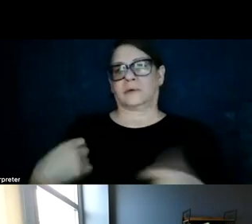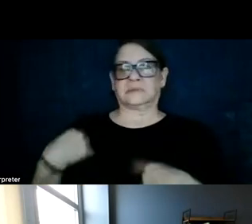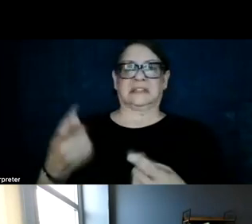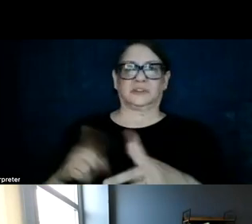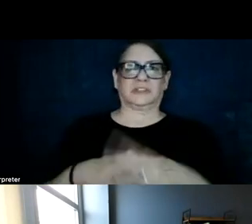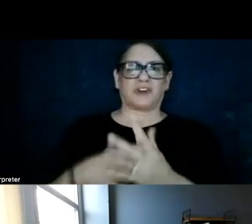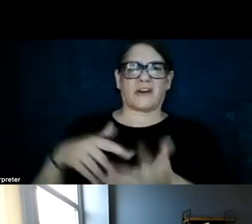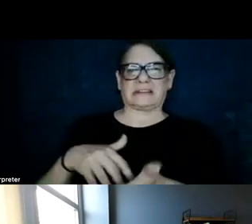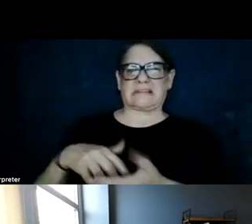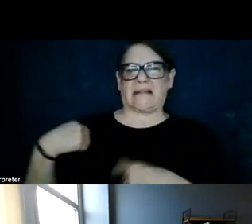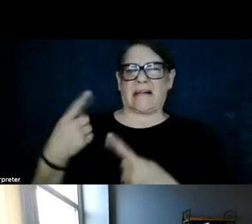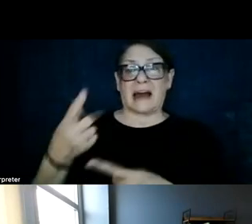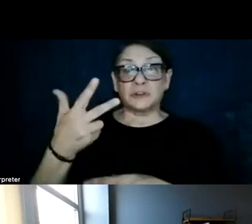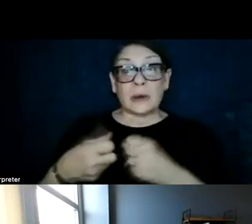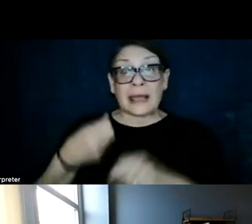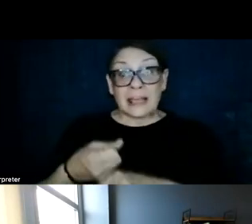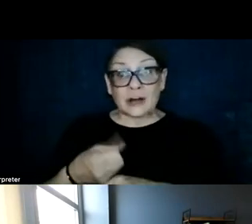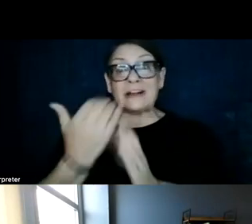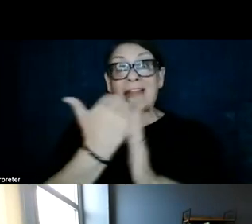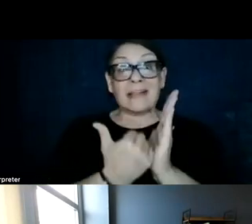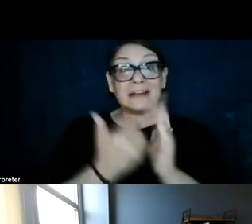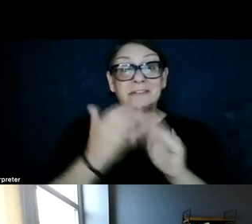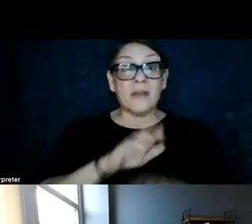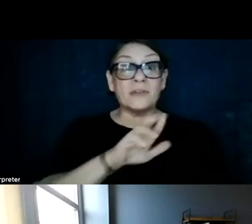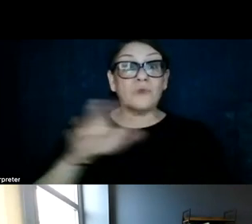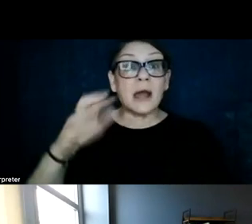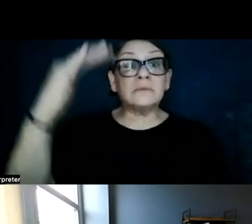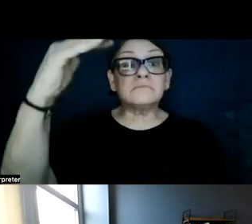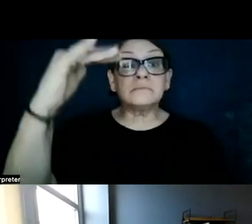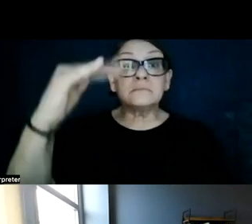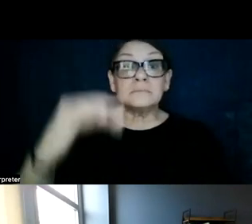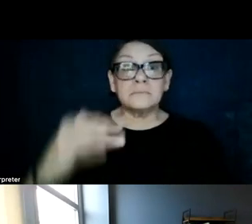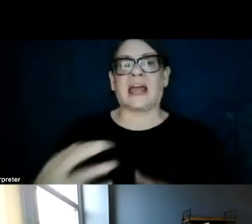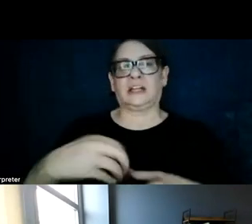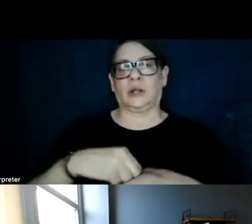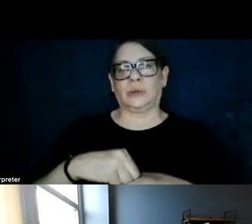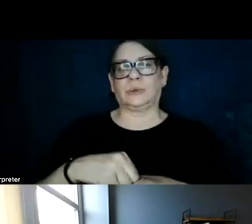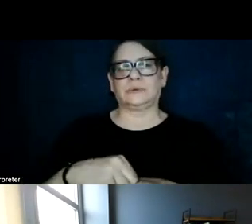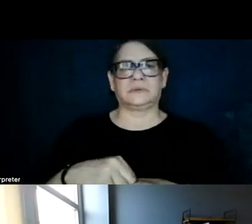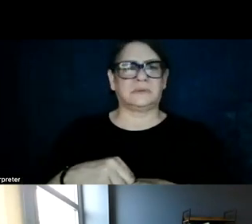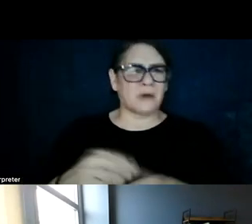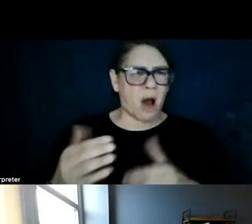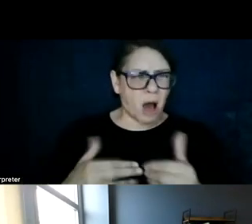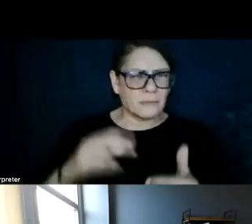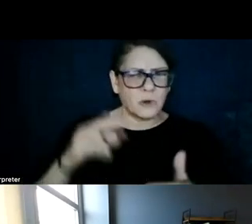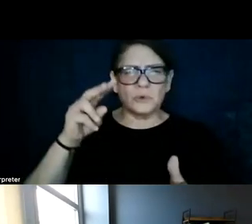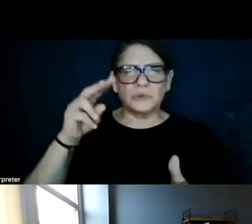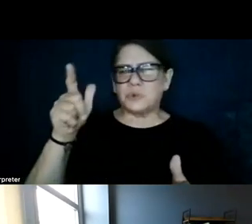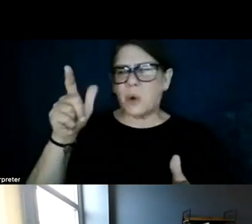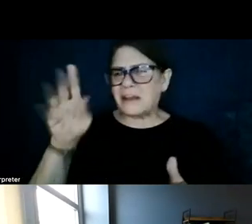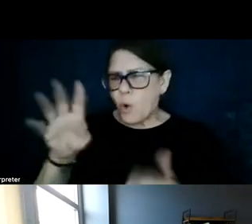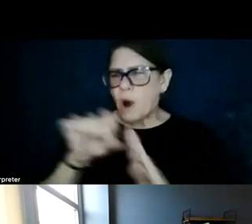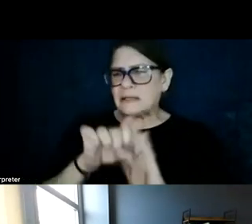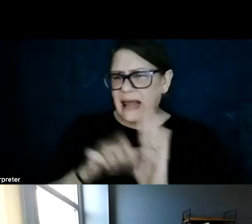study in just the last three years. The list on the right includes now like almost two dozen states that